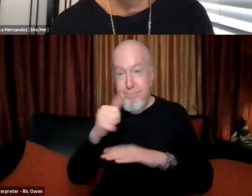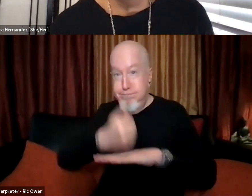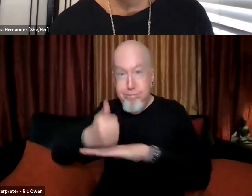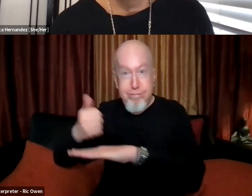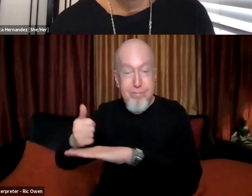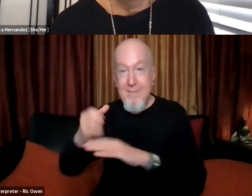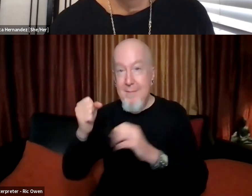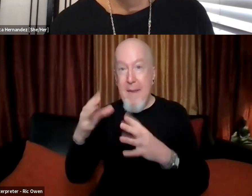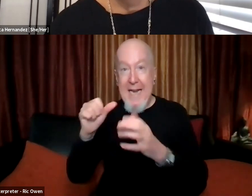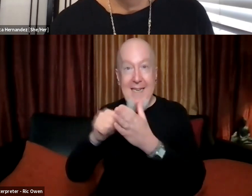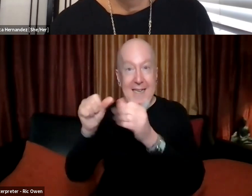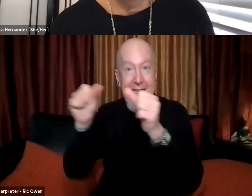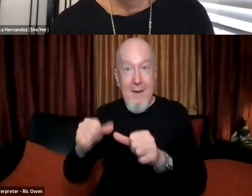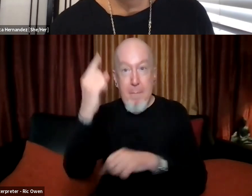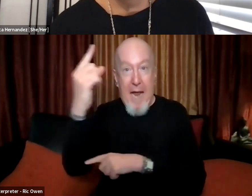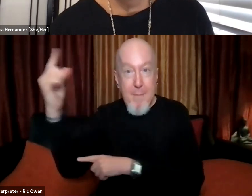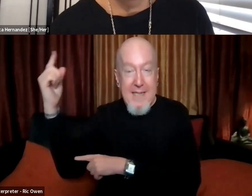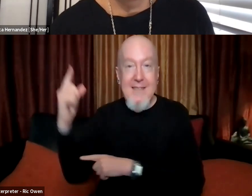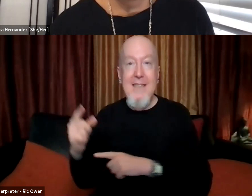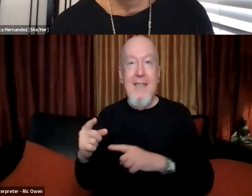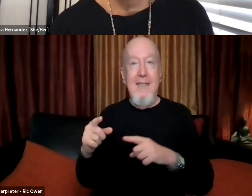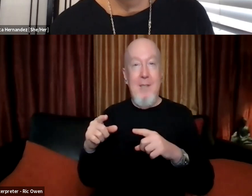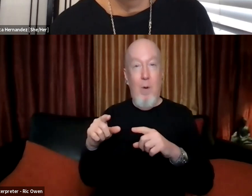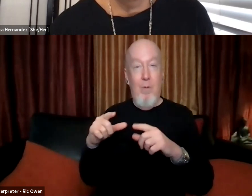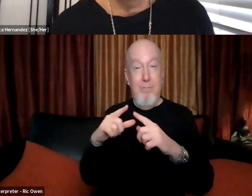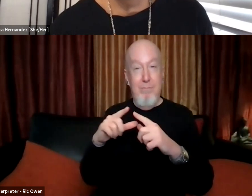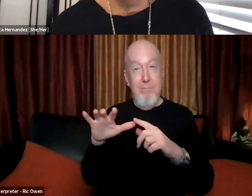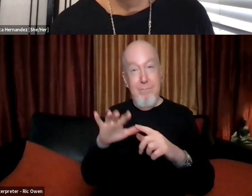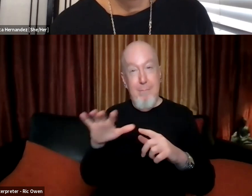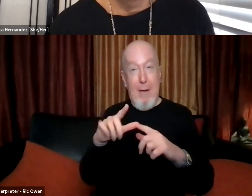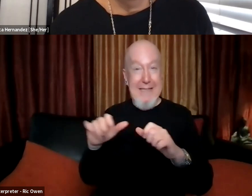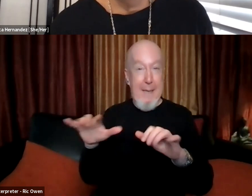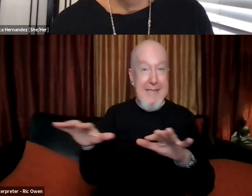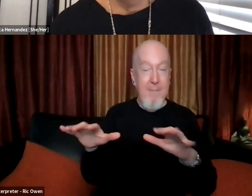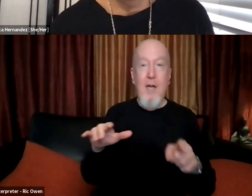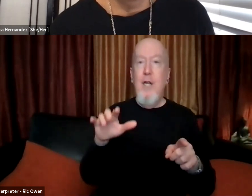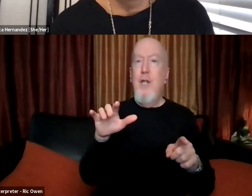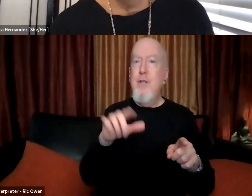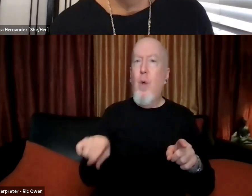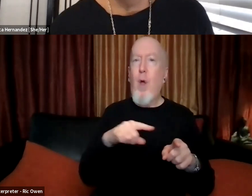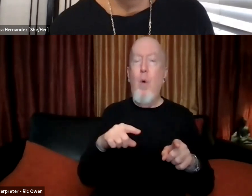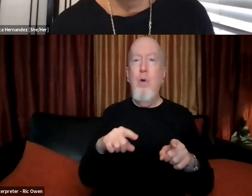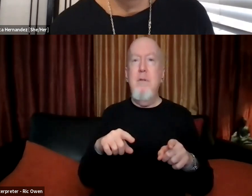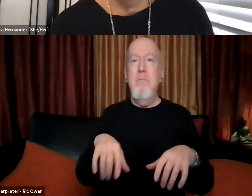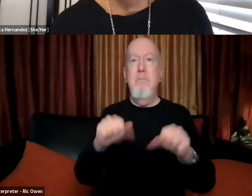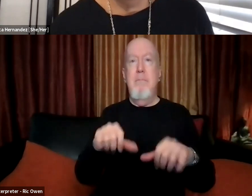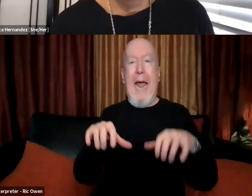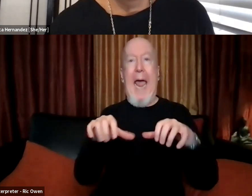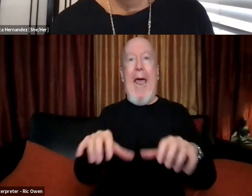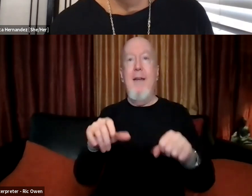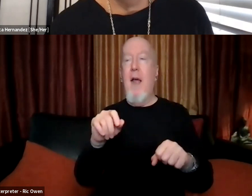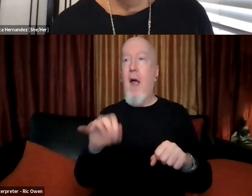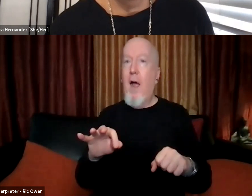about what, uh, the resonance of these kinds of acts of public memorialization as acts of civic creation